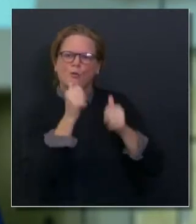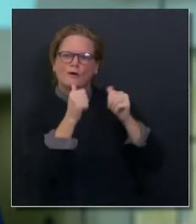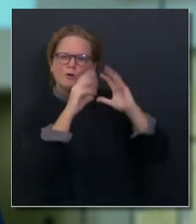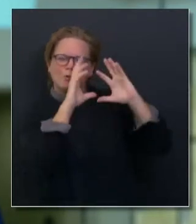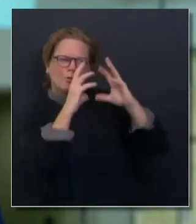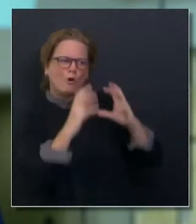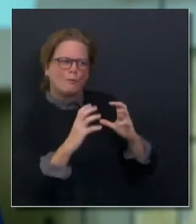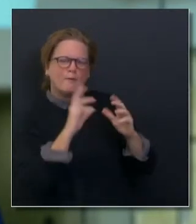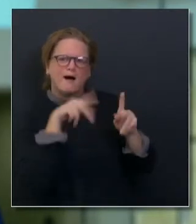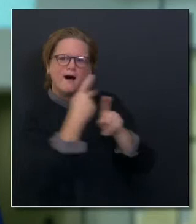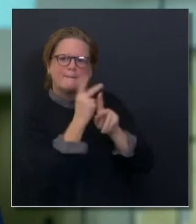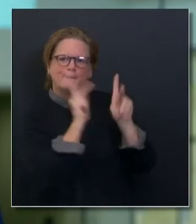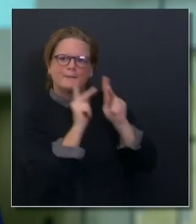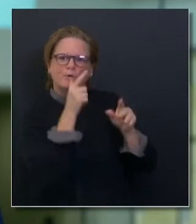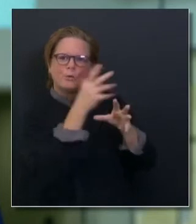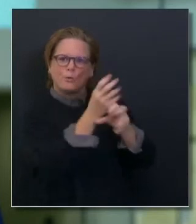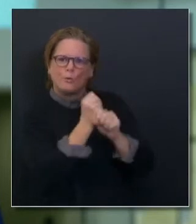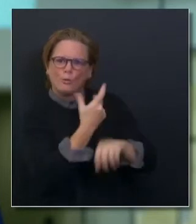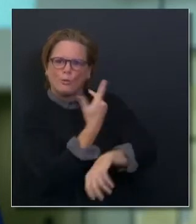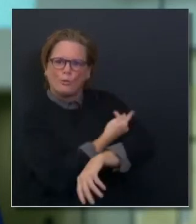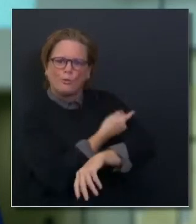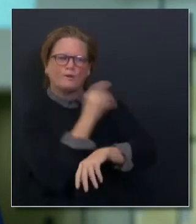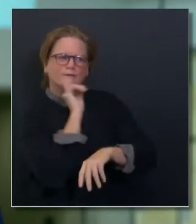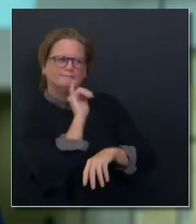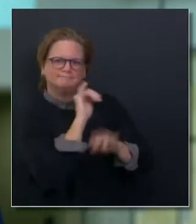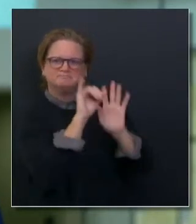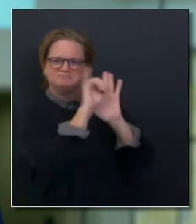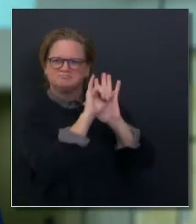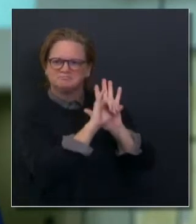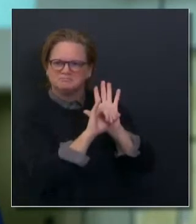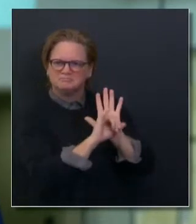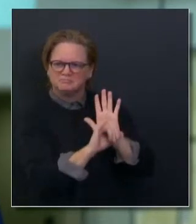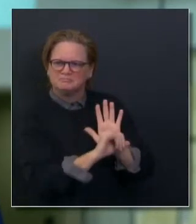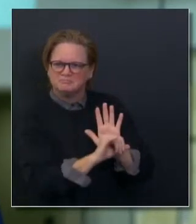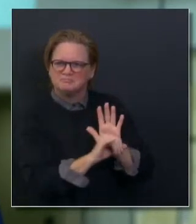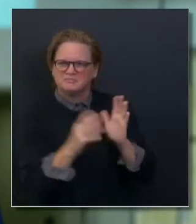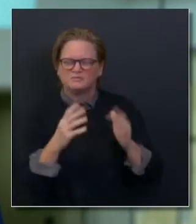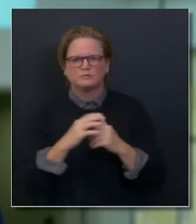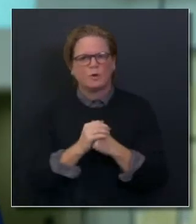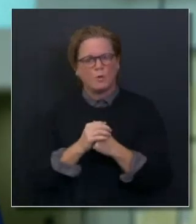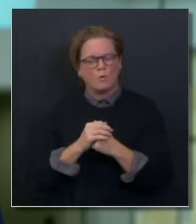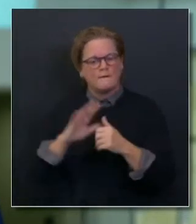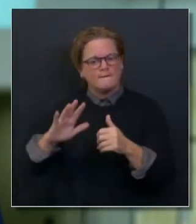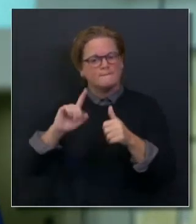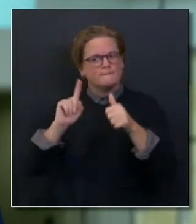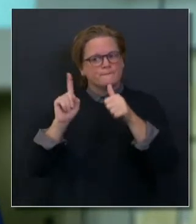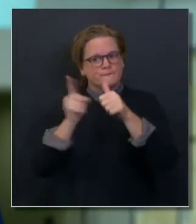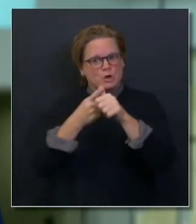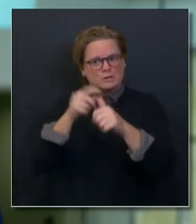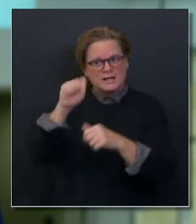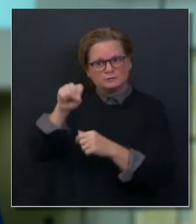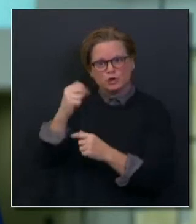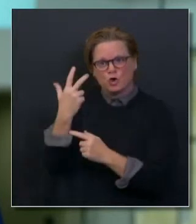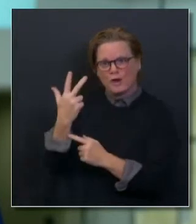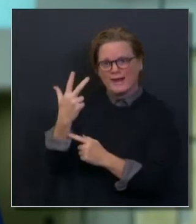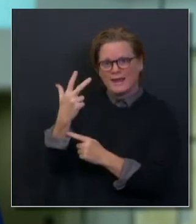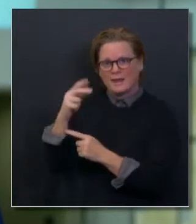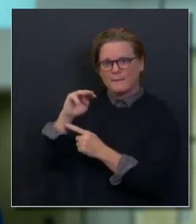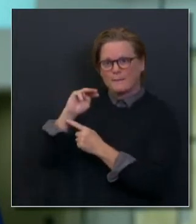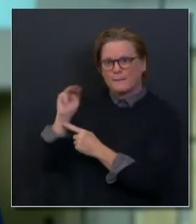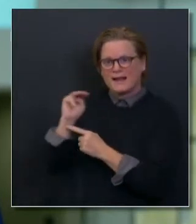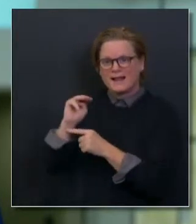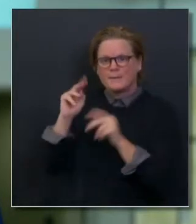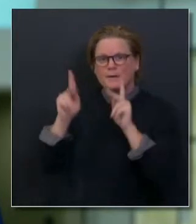is the 3 million that the Governor mentioned, up to 3 million Californians who are those frontline health care workers as well as some